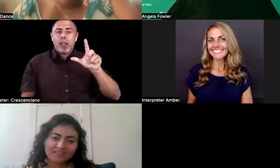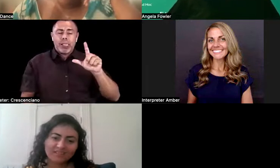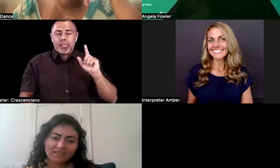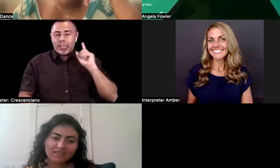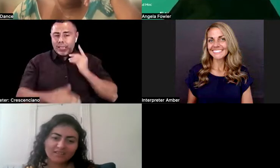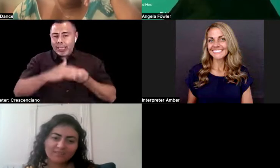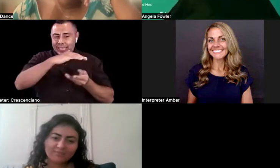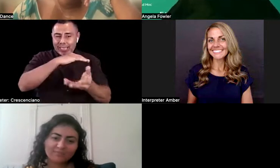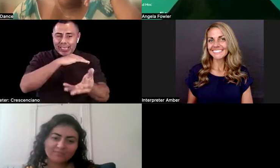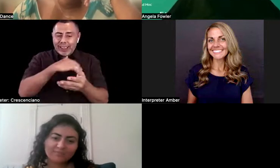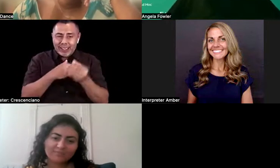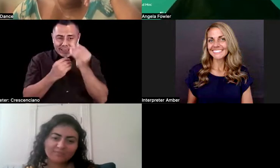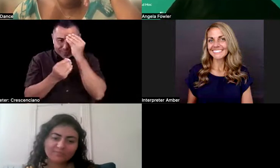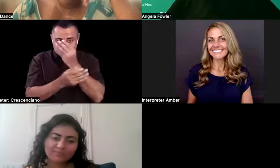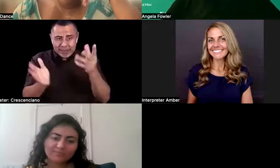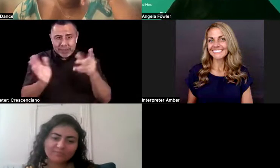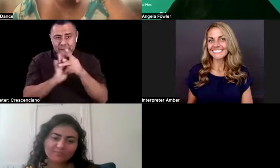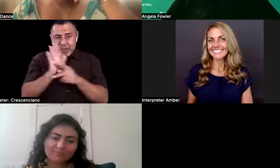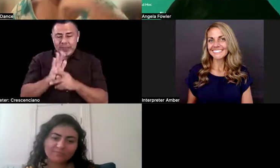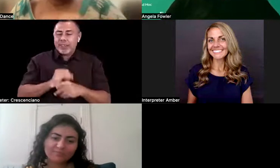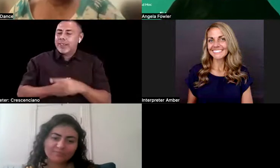That is definitely food for thought right there.